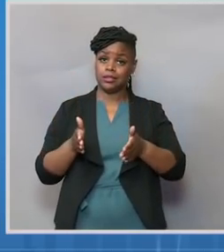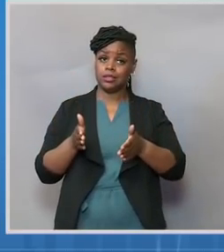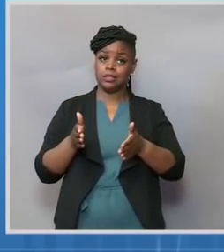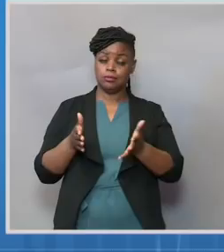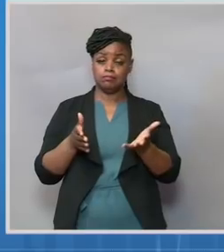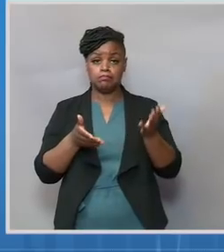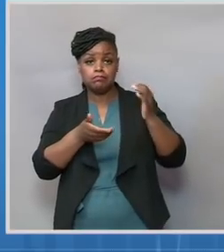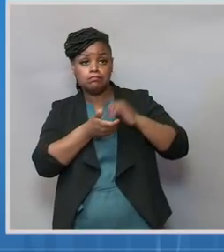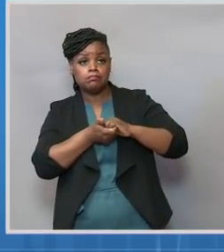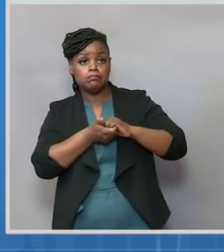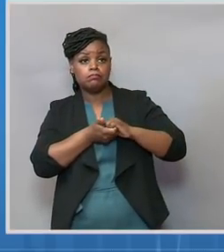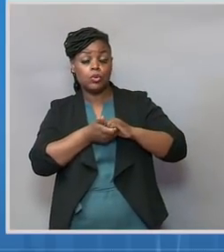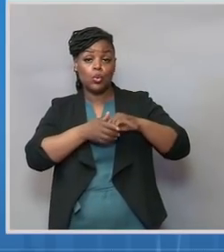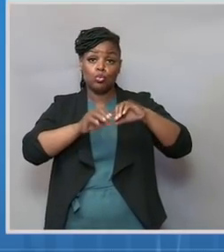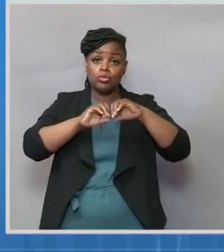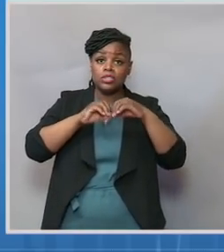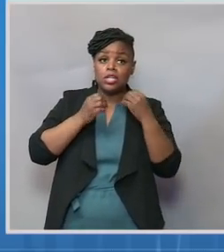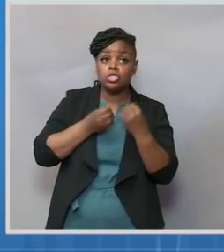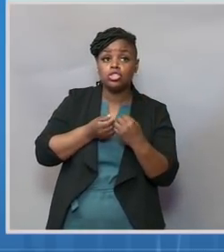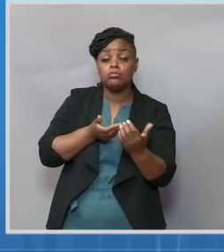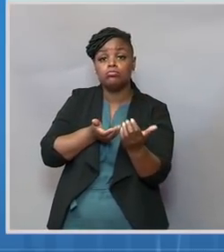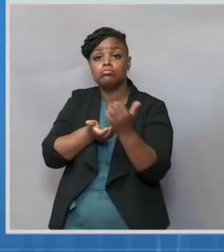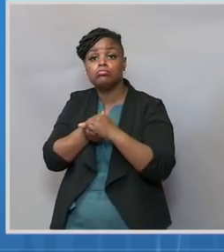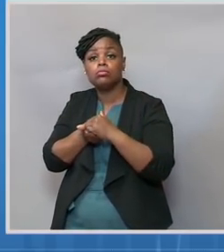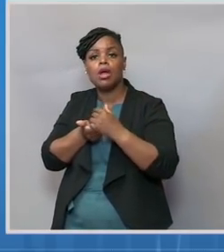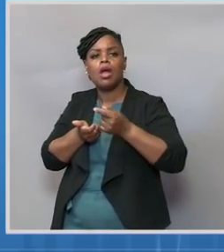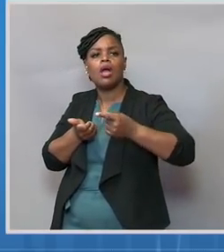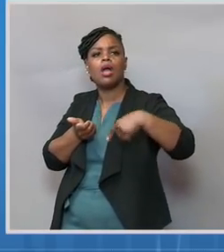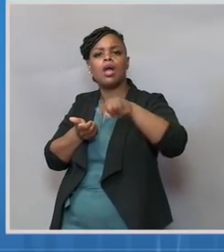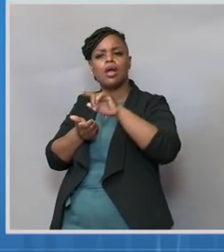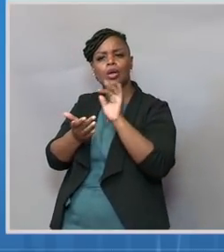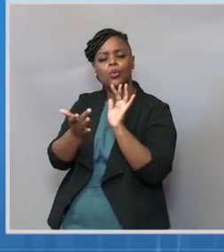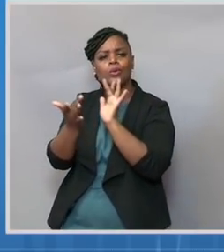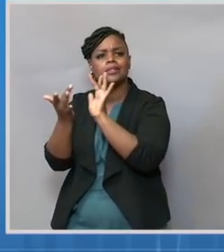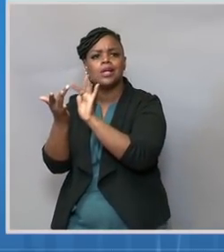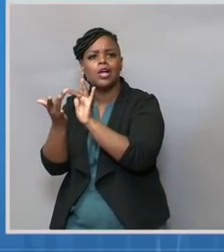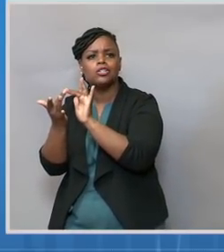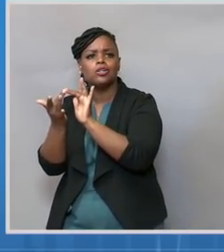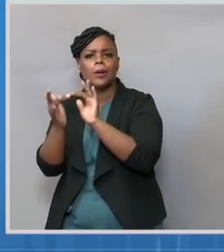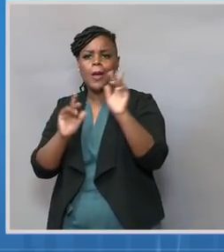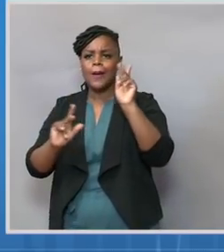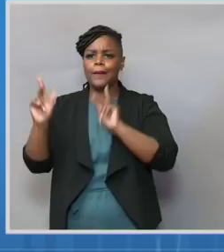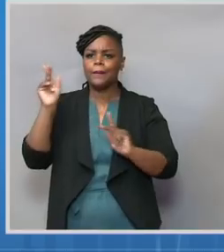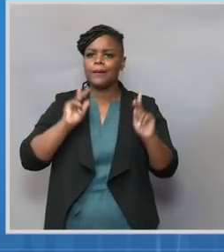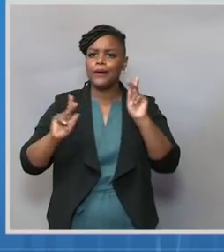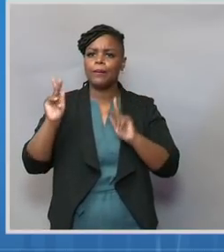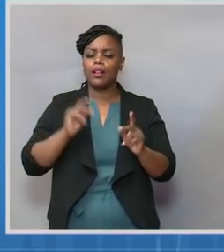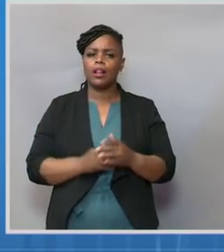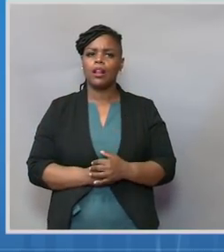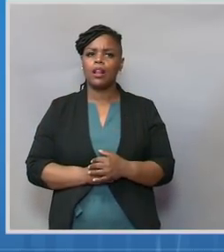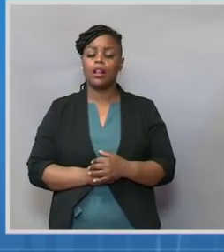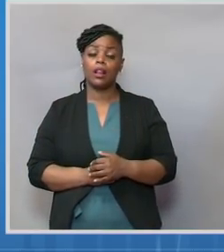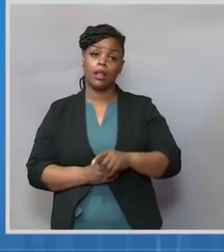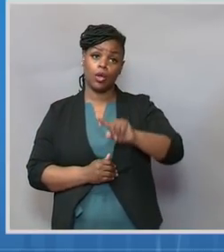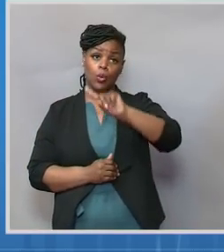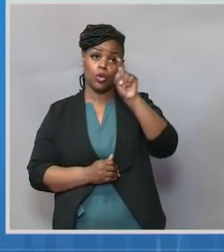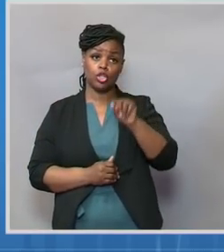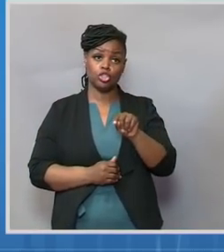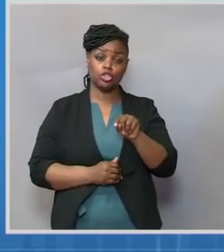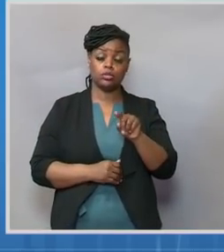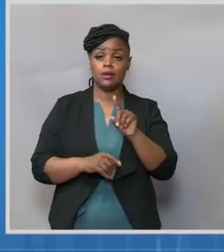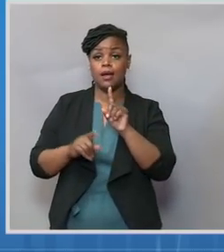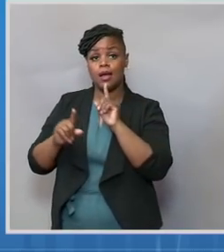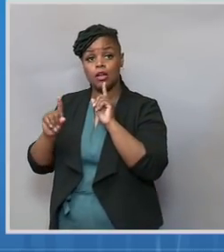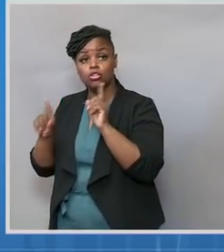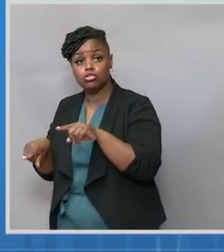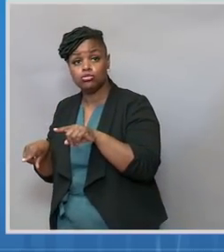can reach millions of Americans through events like Instagram Live Q&As and social media account takeovers. Some of the people and organizations who